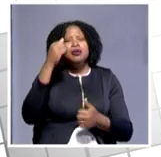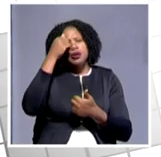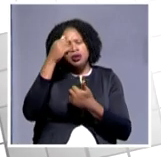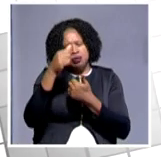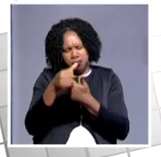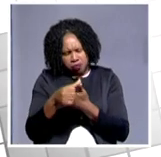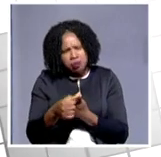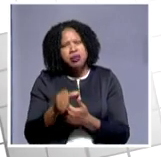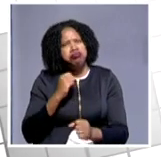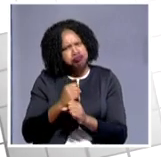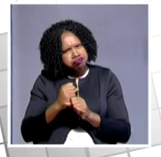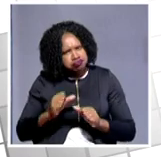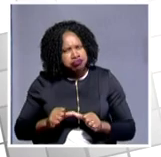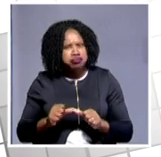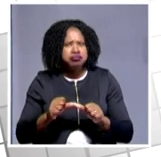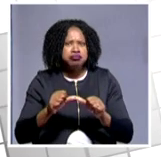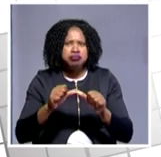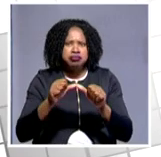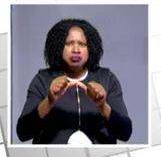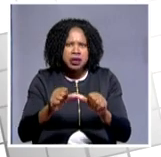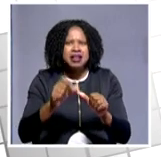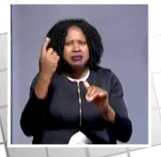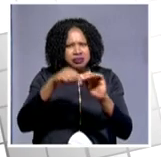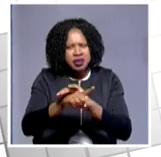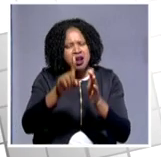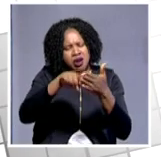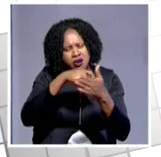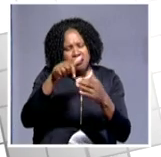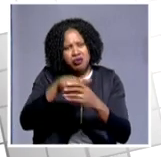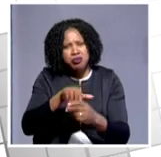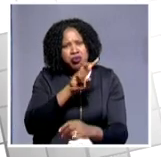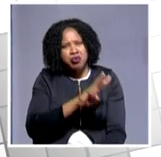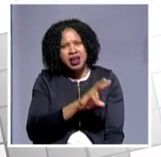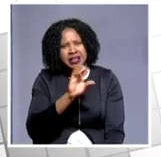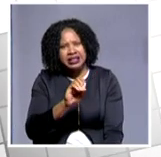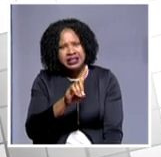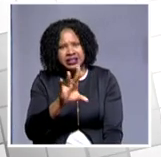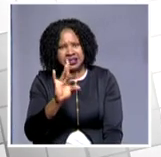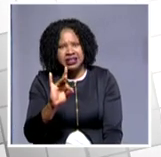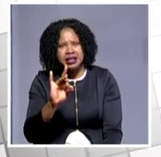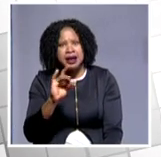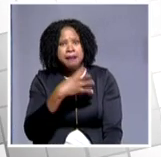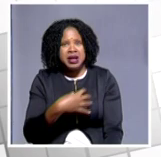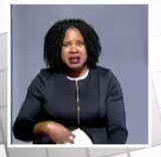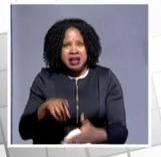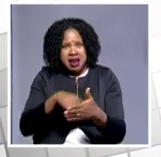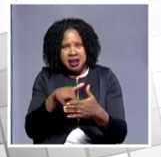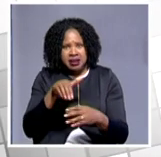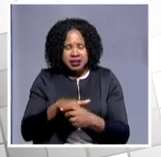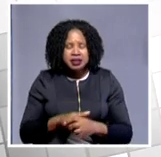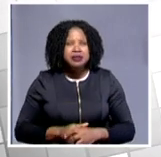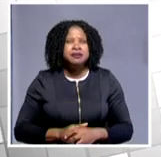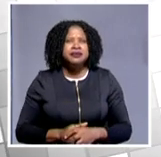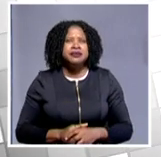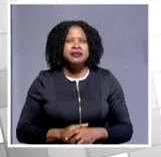by making sure that they go out in their numbers to go and vote in the 2018 presidential polls. In terms of their political